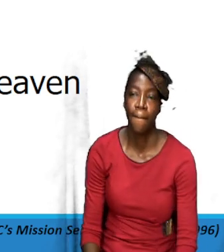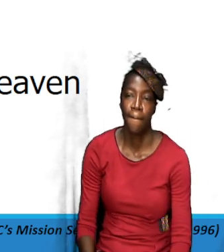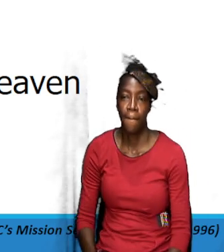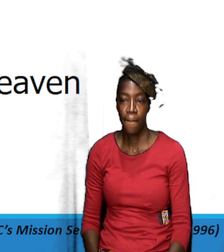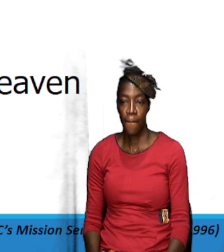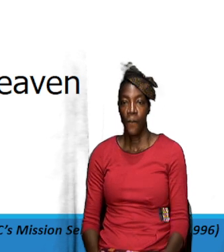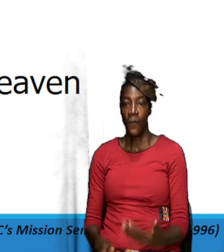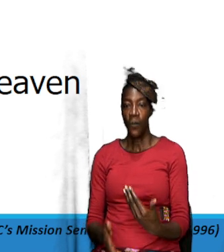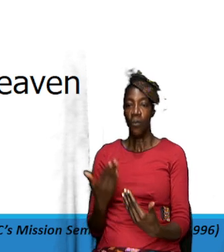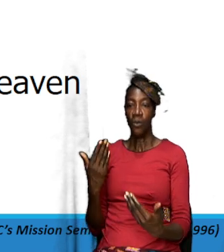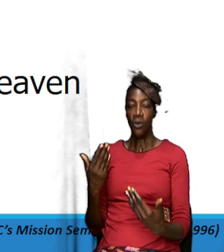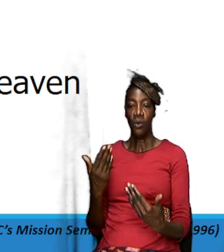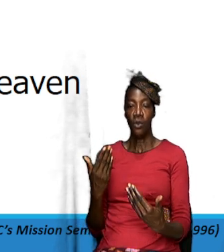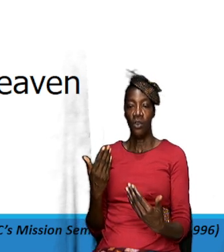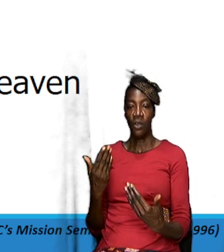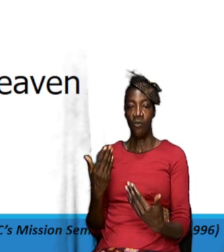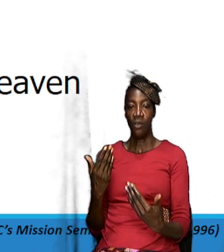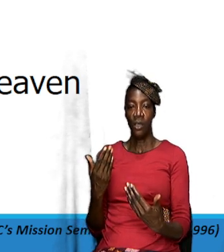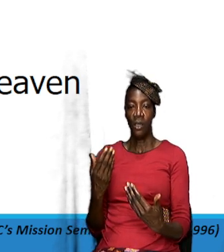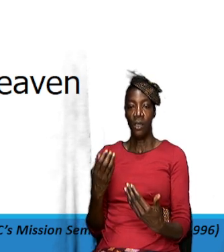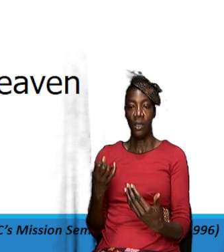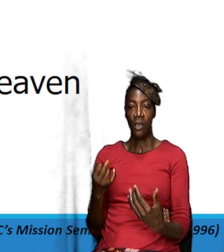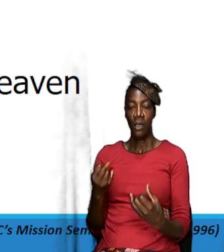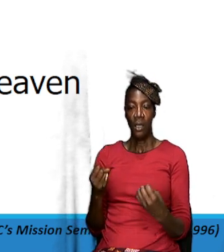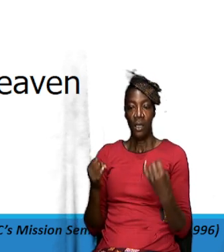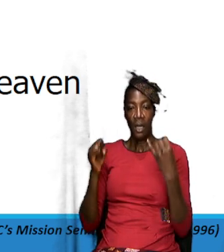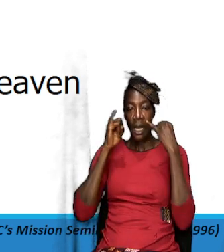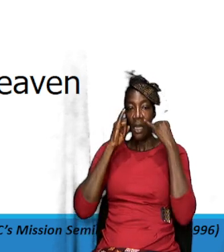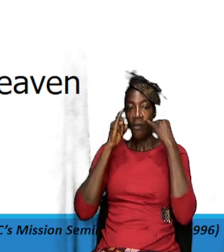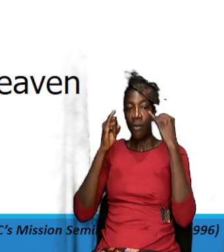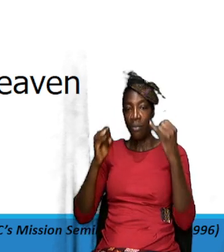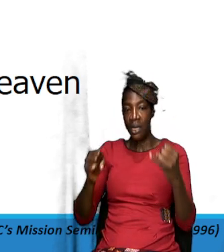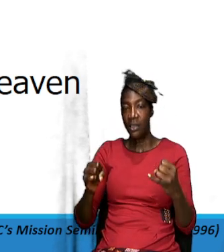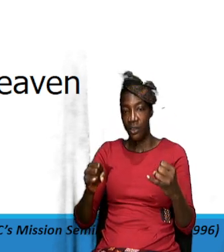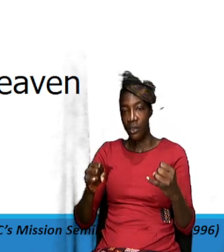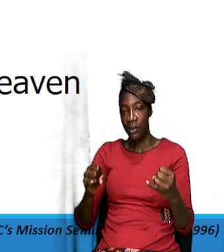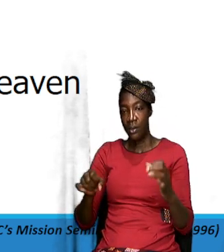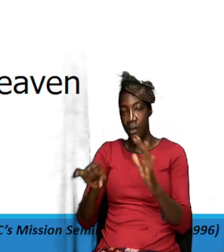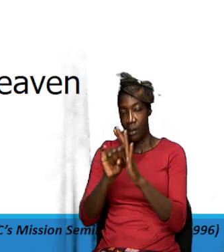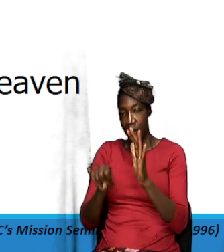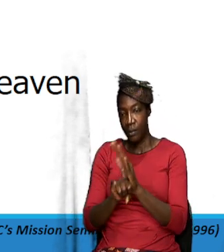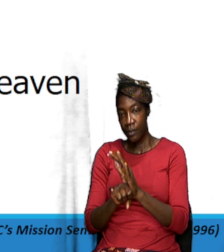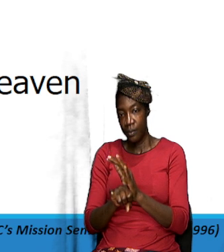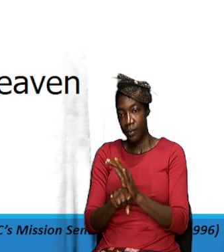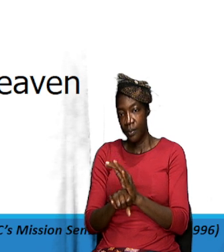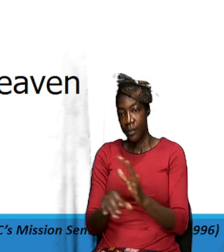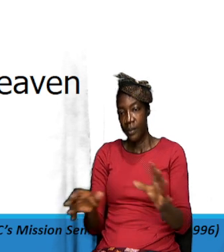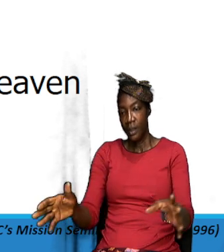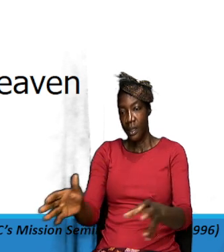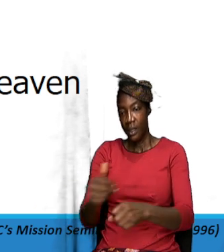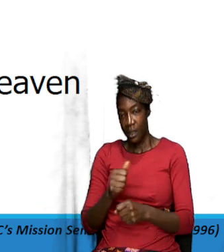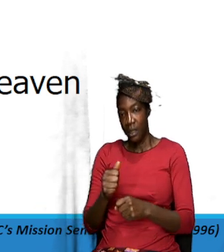that I'm using here in these the next two slides were actually taken from the book